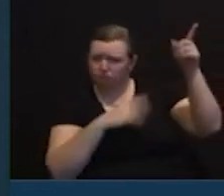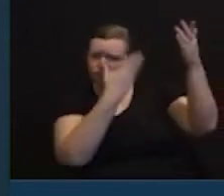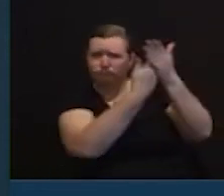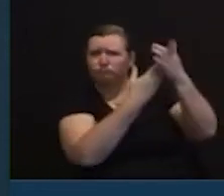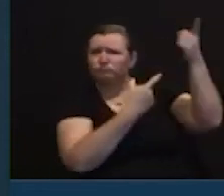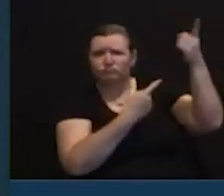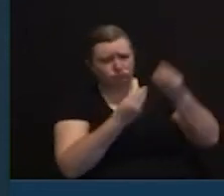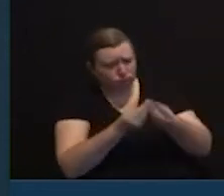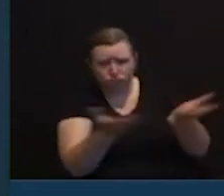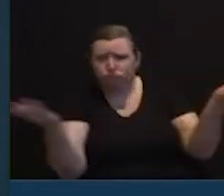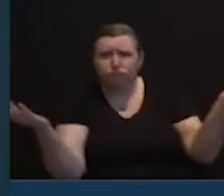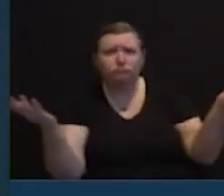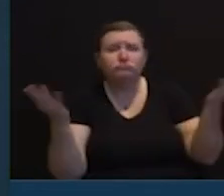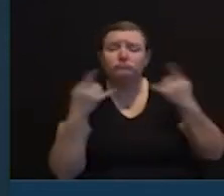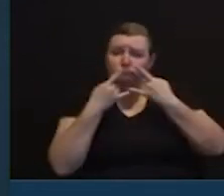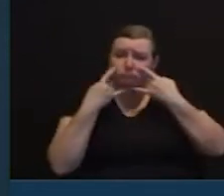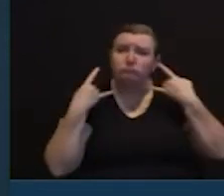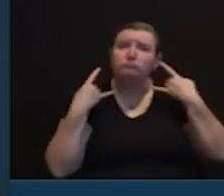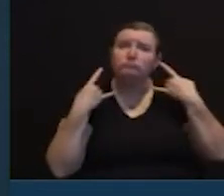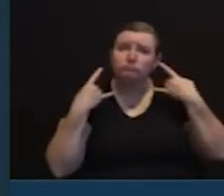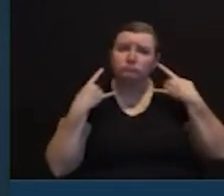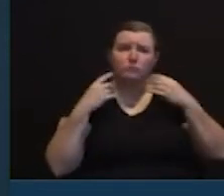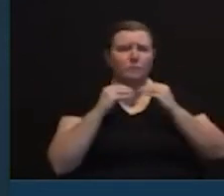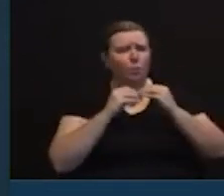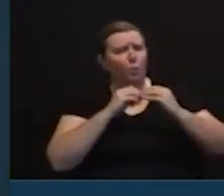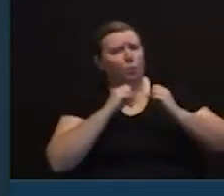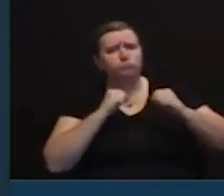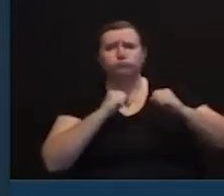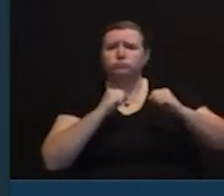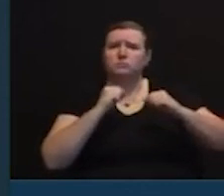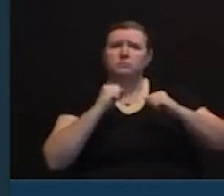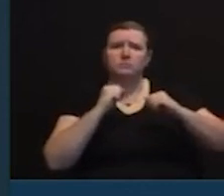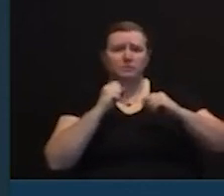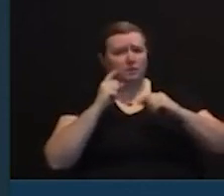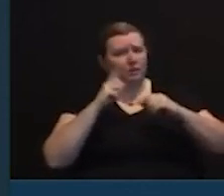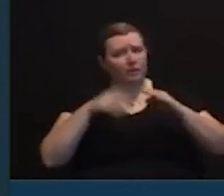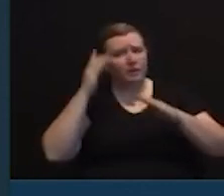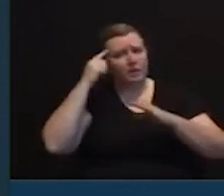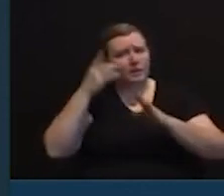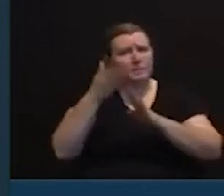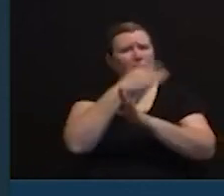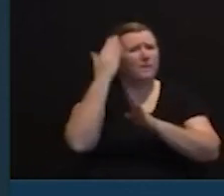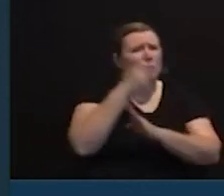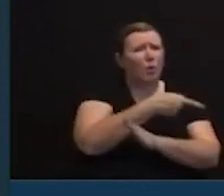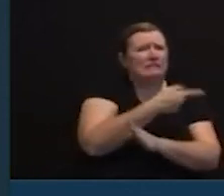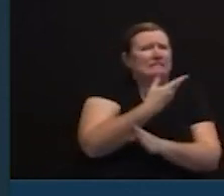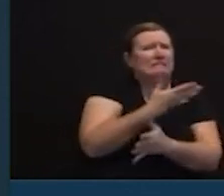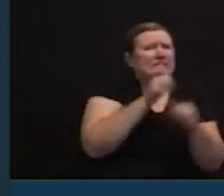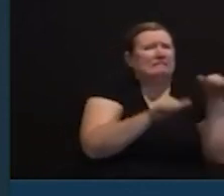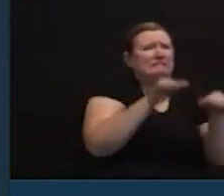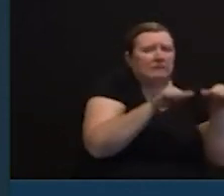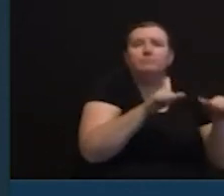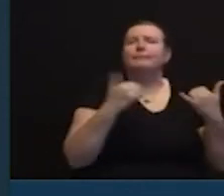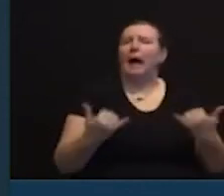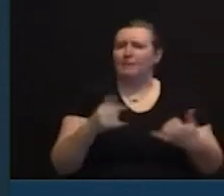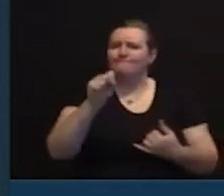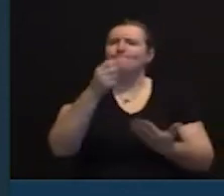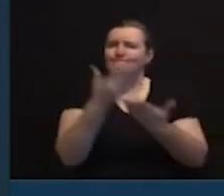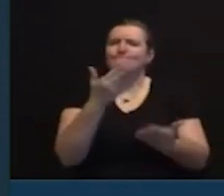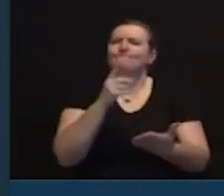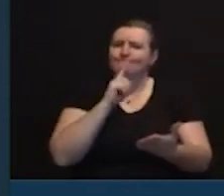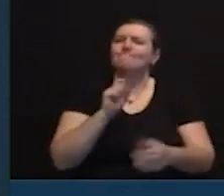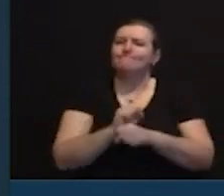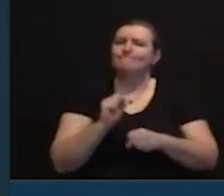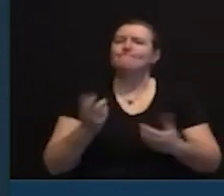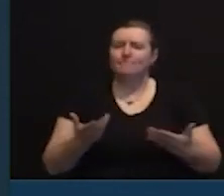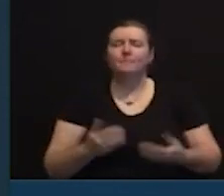than previously thought. Protecting not just those people around the wearer, but the mask wearer as well. There is